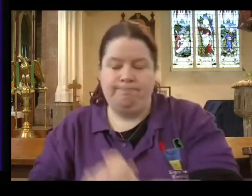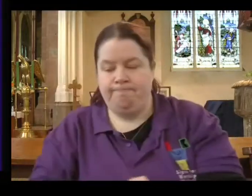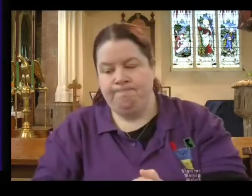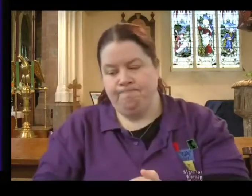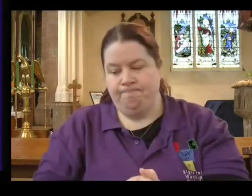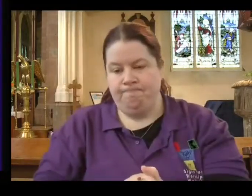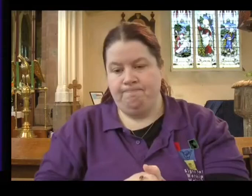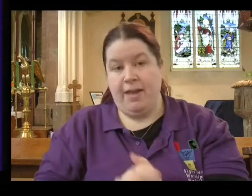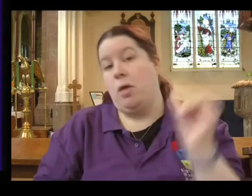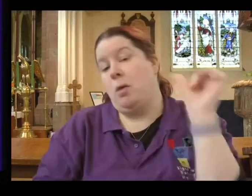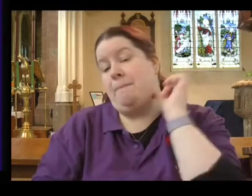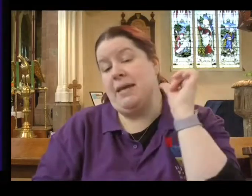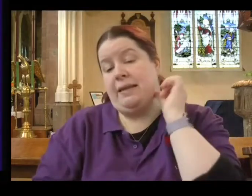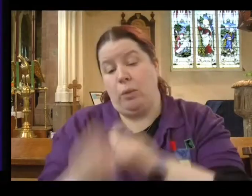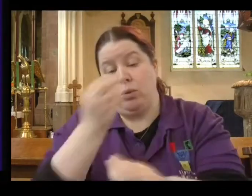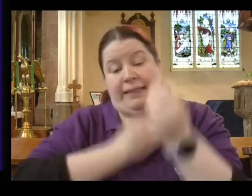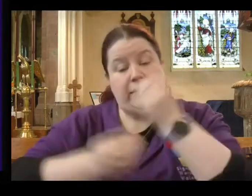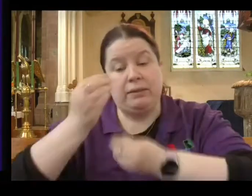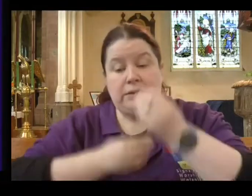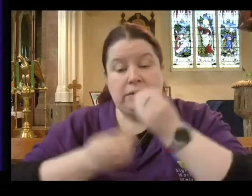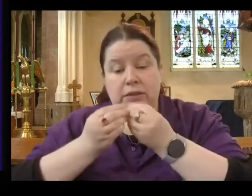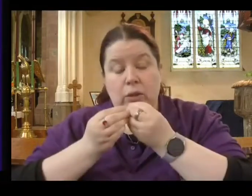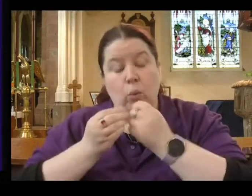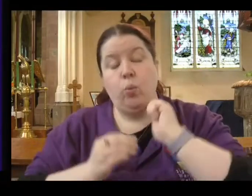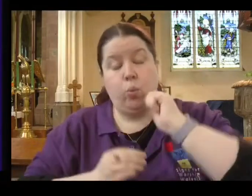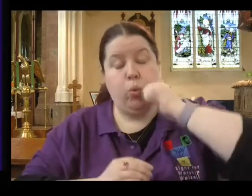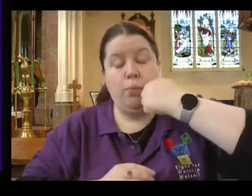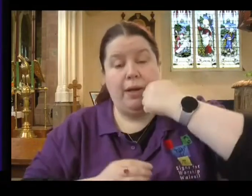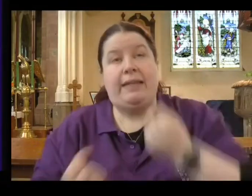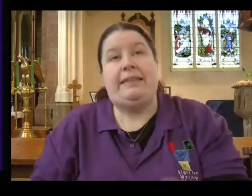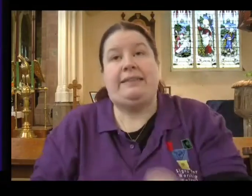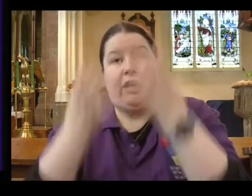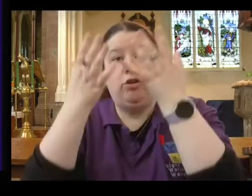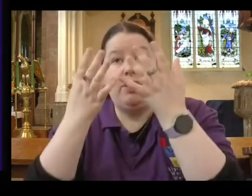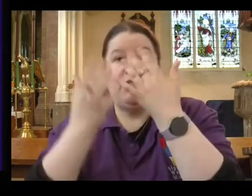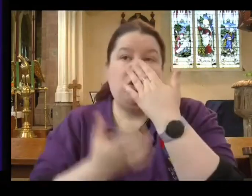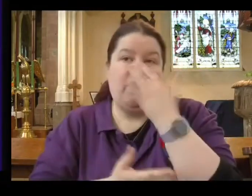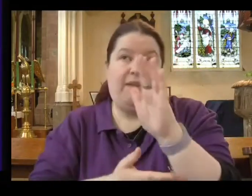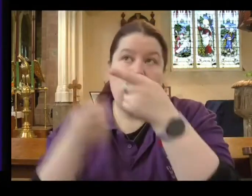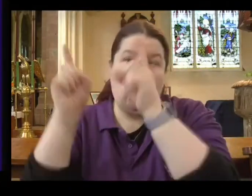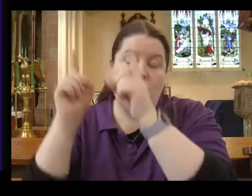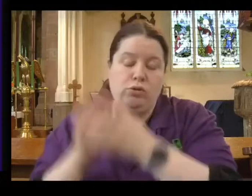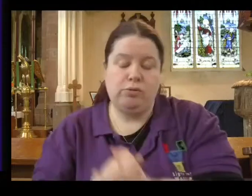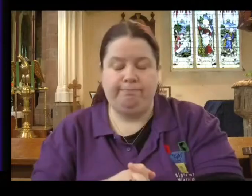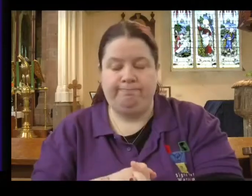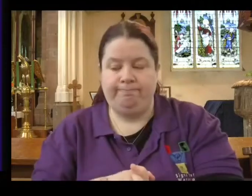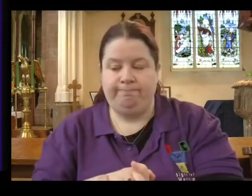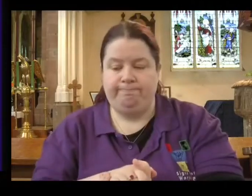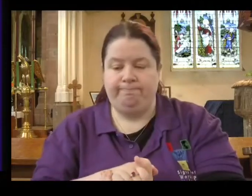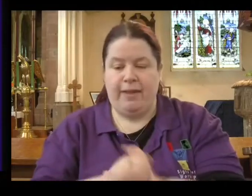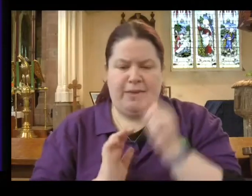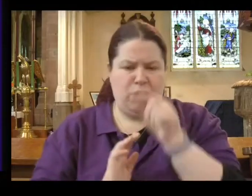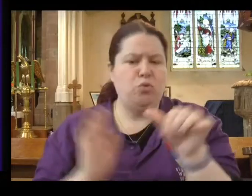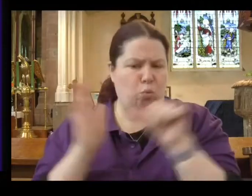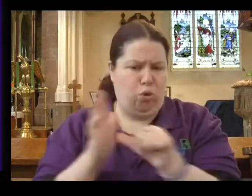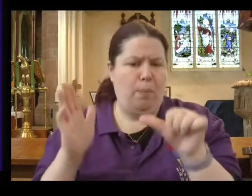And the meat that was eaten at the meal would have been sacrificed to the same idols. Now, this was always